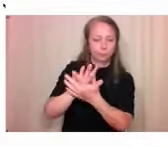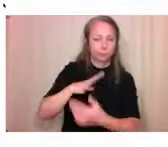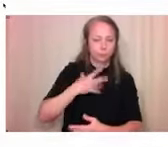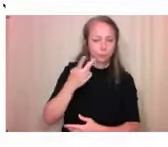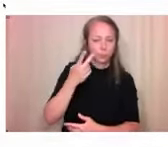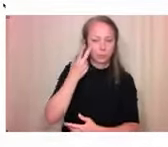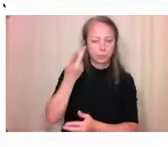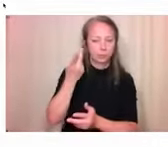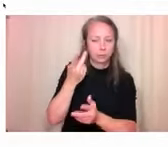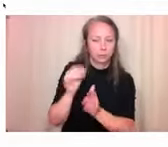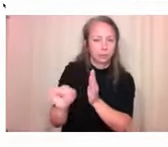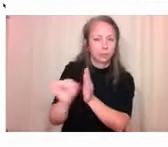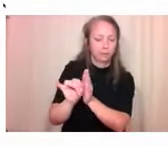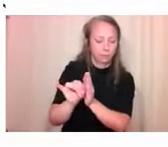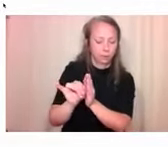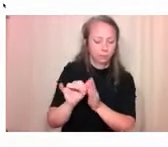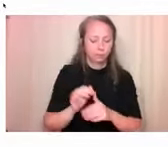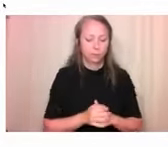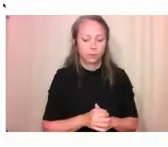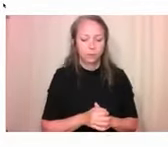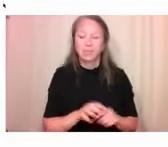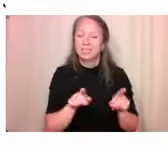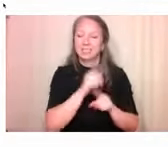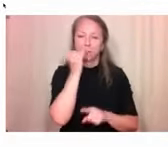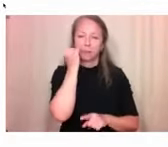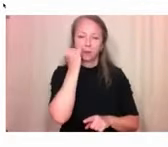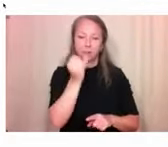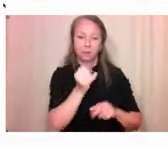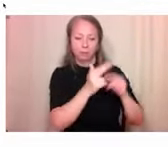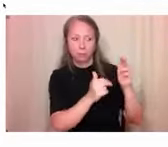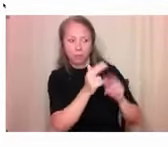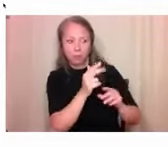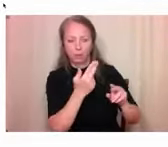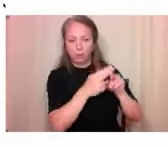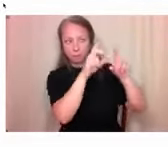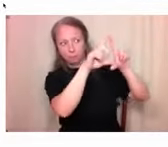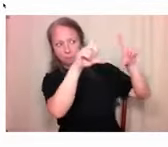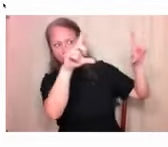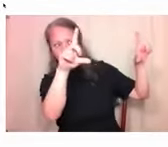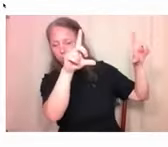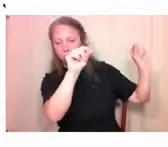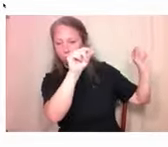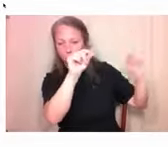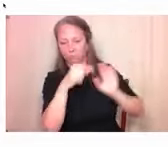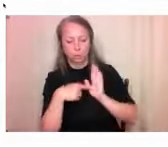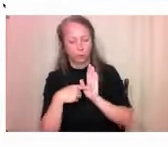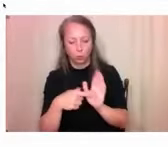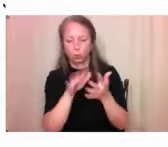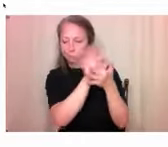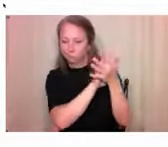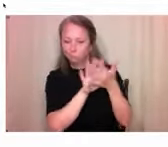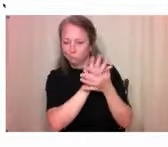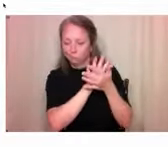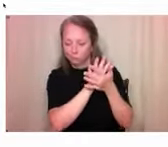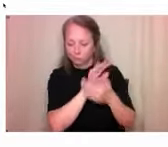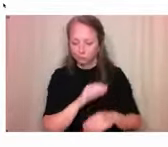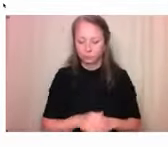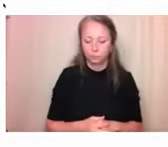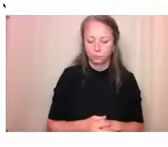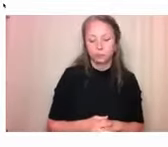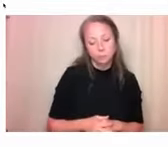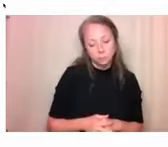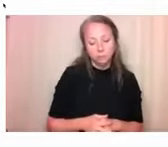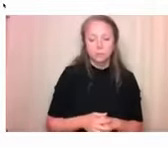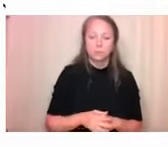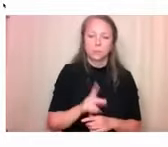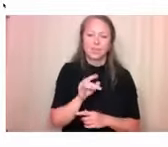We're, as Kate mentioned, we're looking at the built environment in a sense of public spaces. So streets,